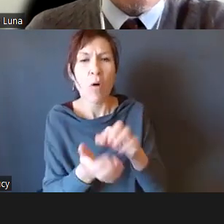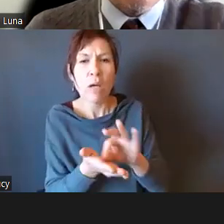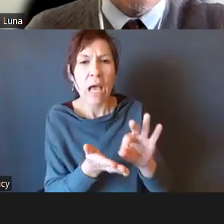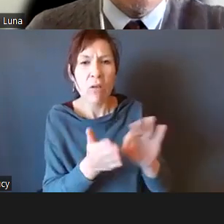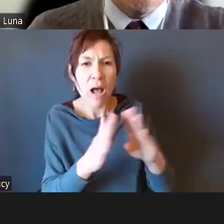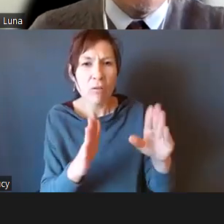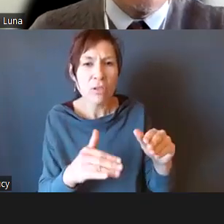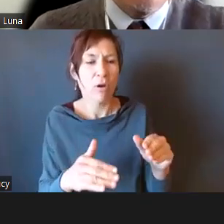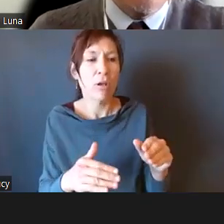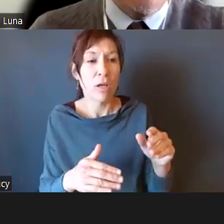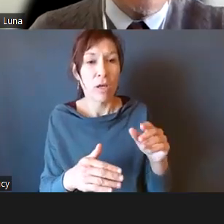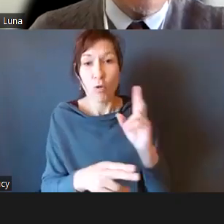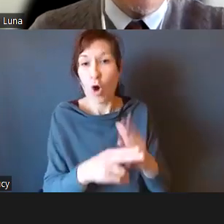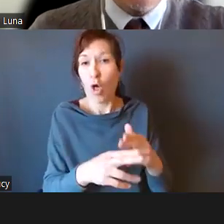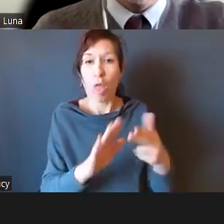proficient.